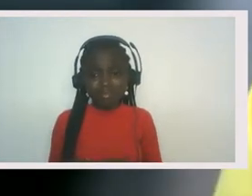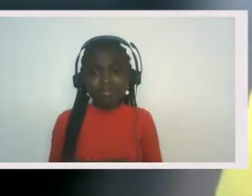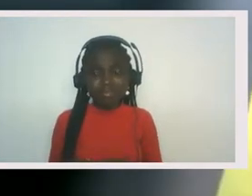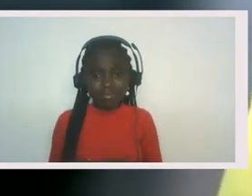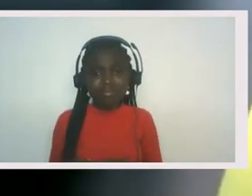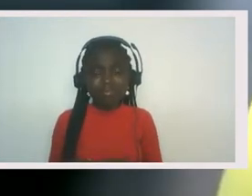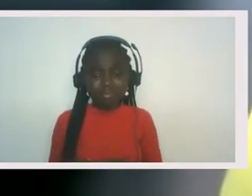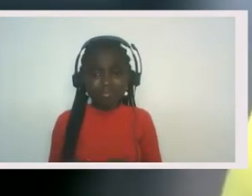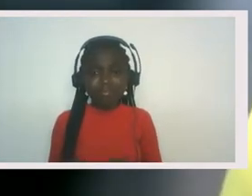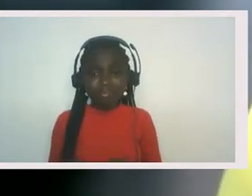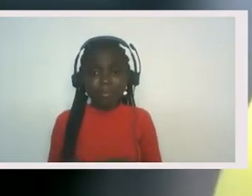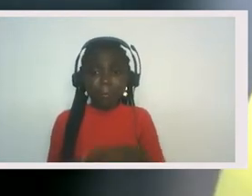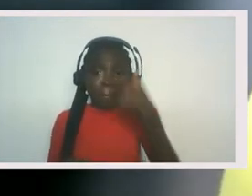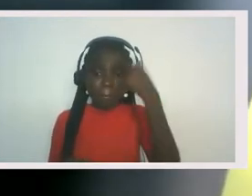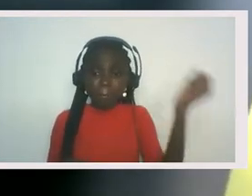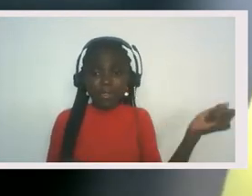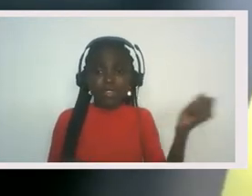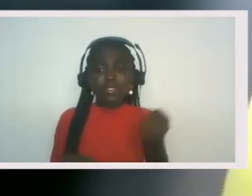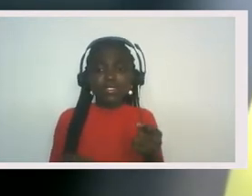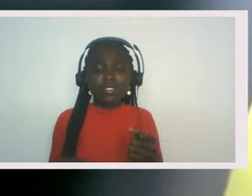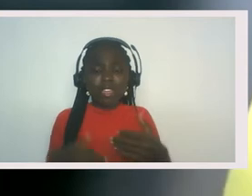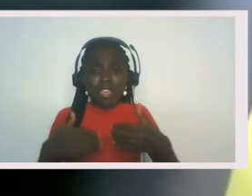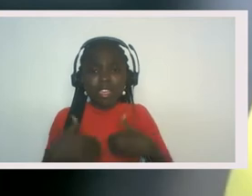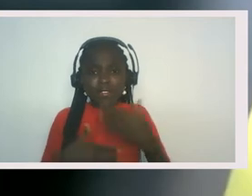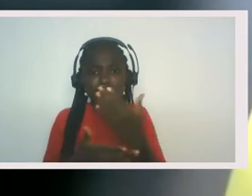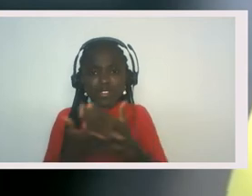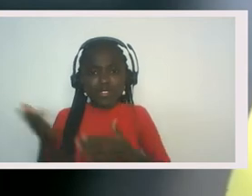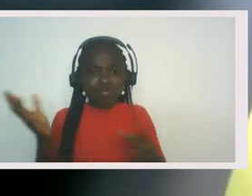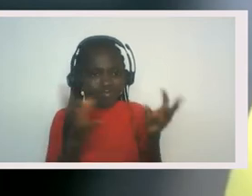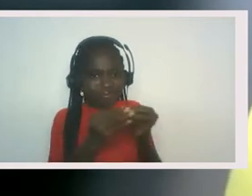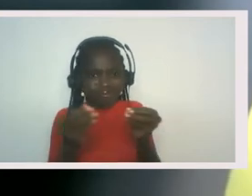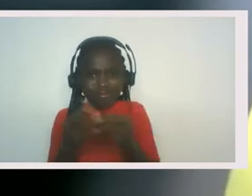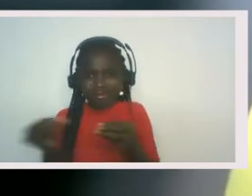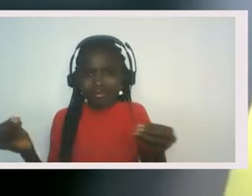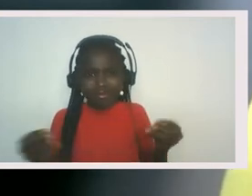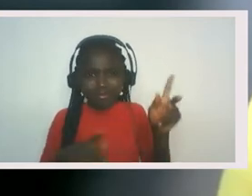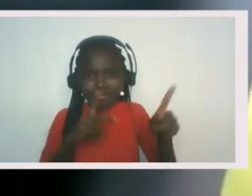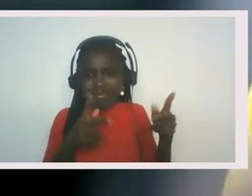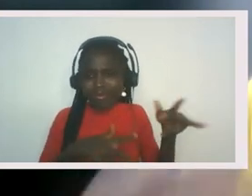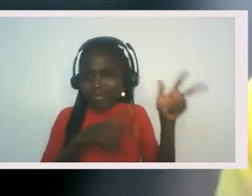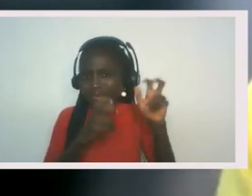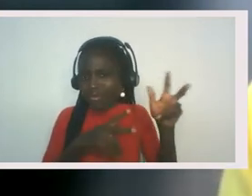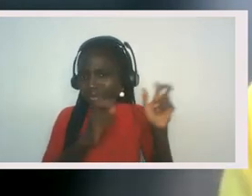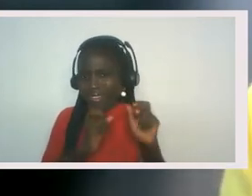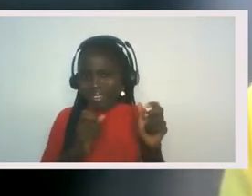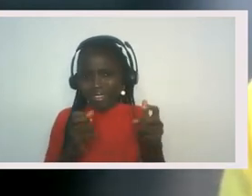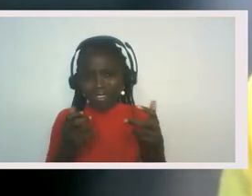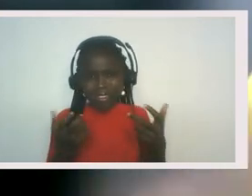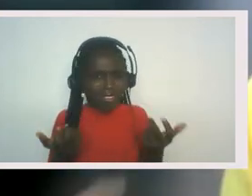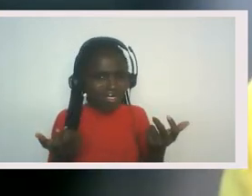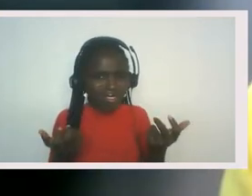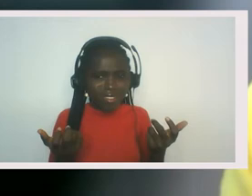sanitized version that made some people feel good about the past. And, and there was another very